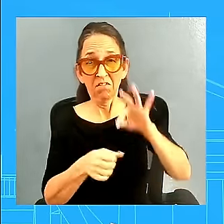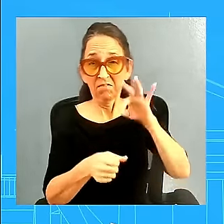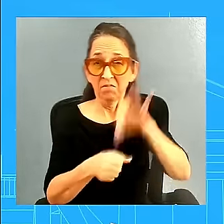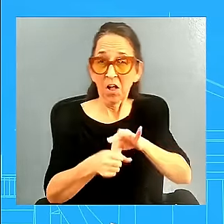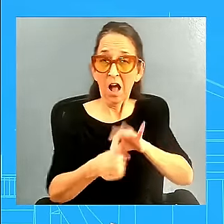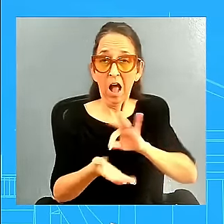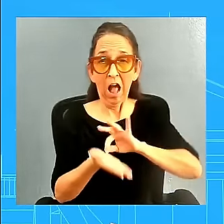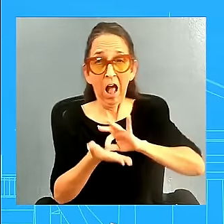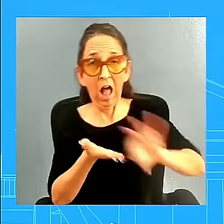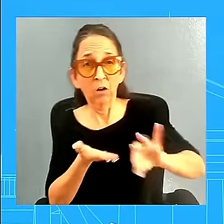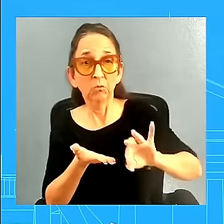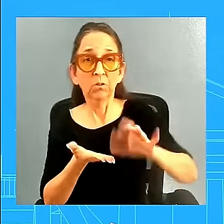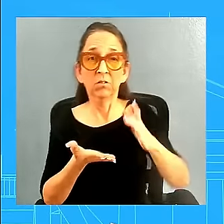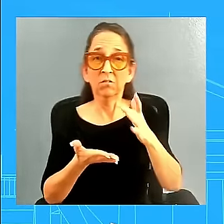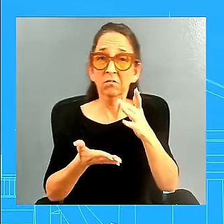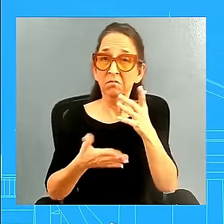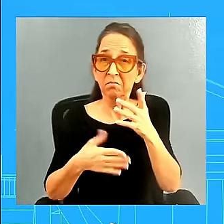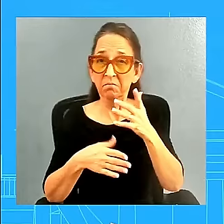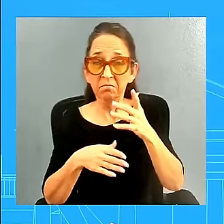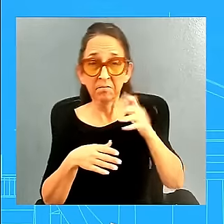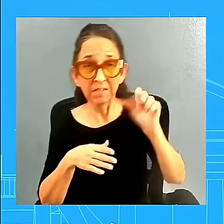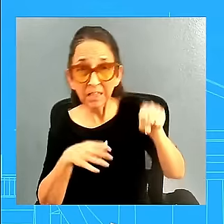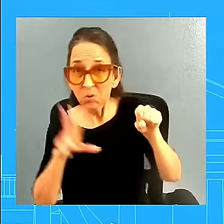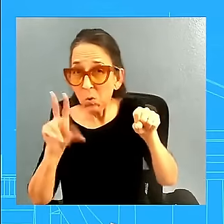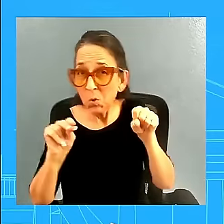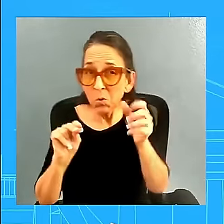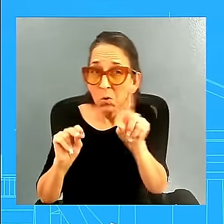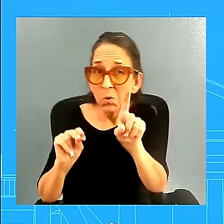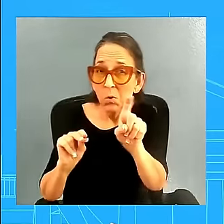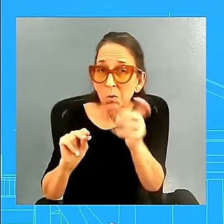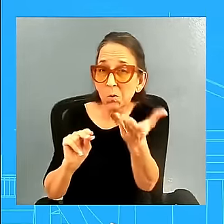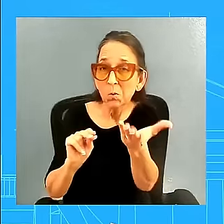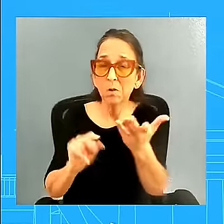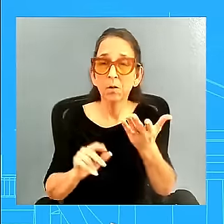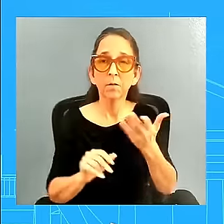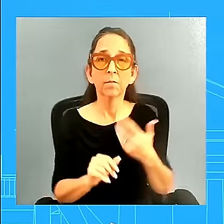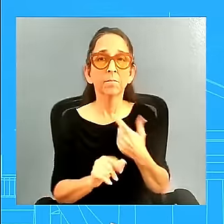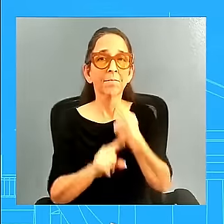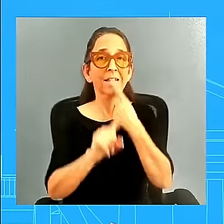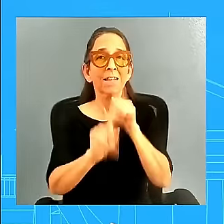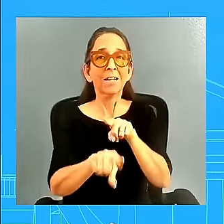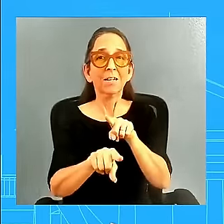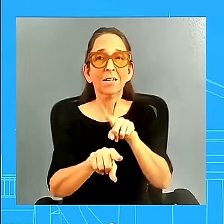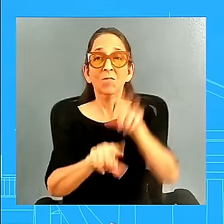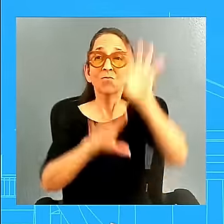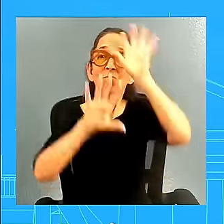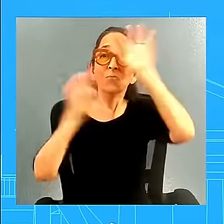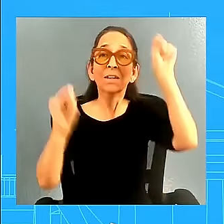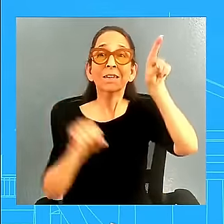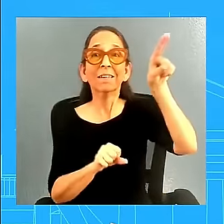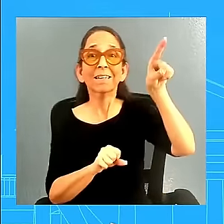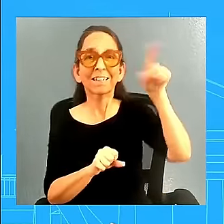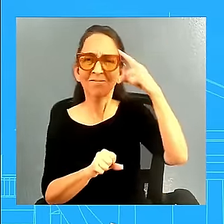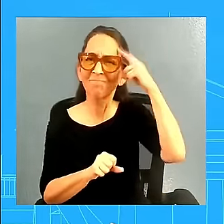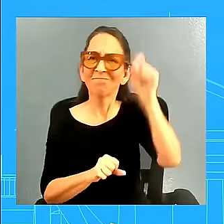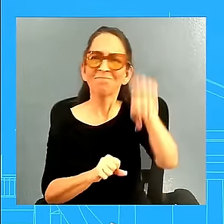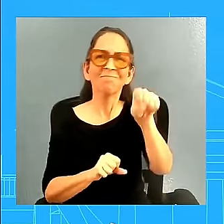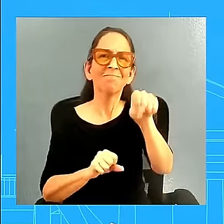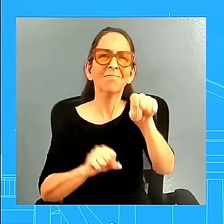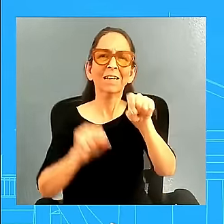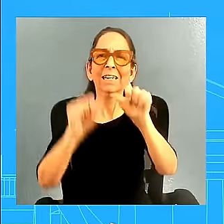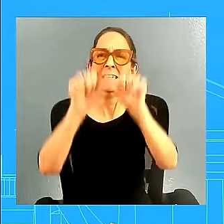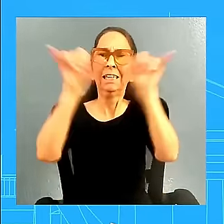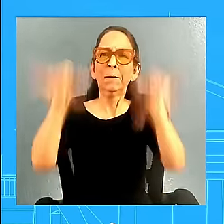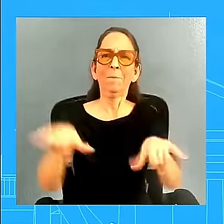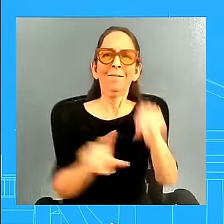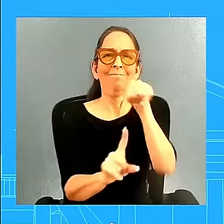believes in this will be a free and fair election. He's talked about this. We have to give the American people, who some of them are voting right now, to